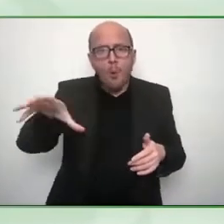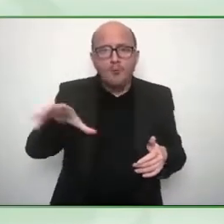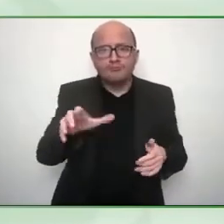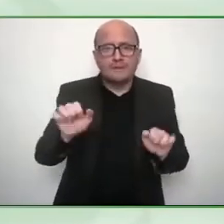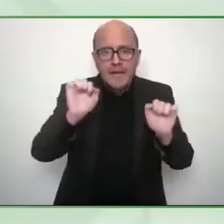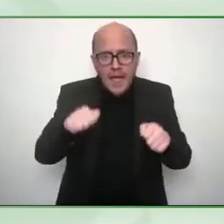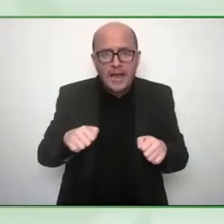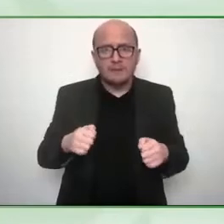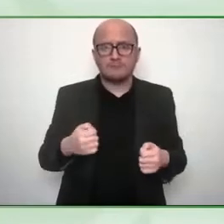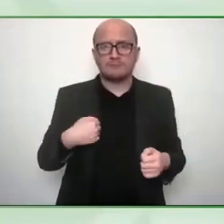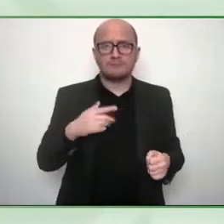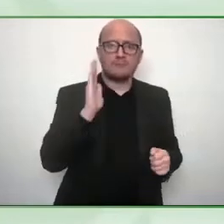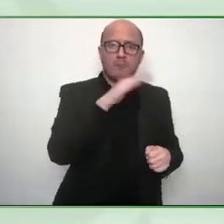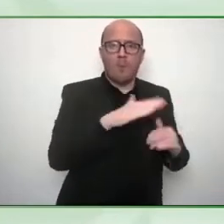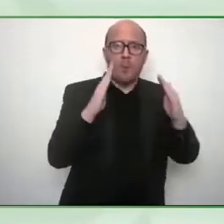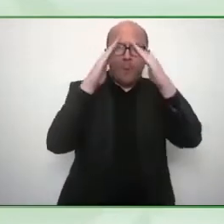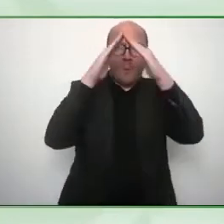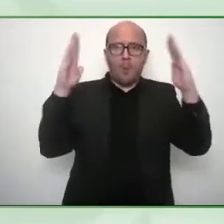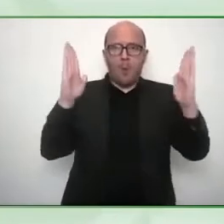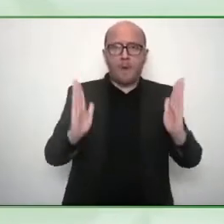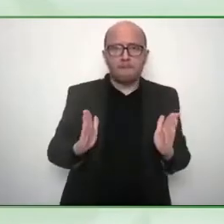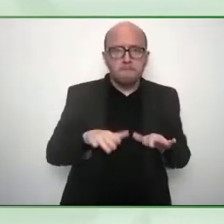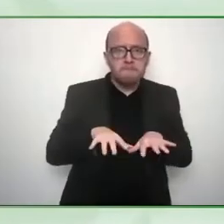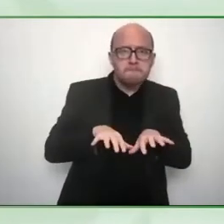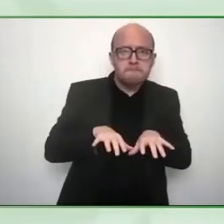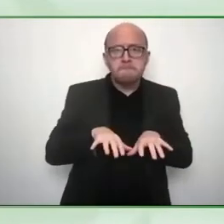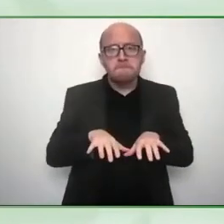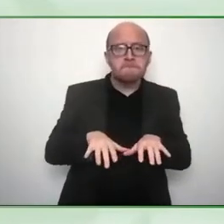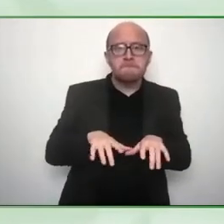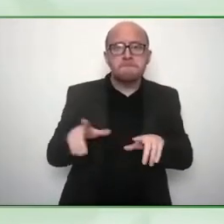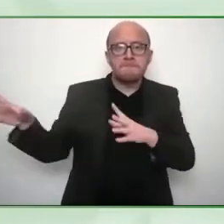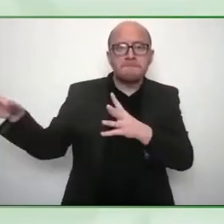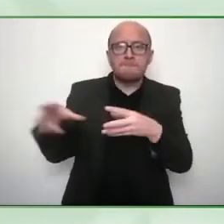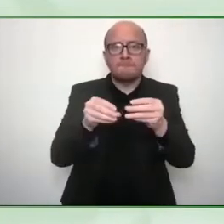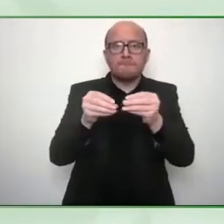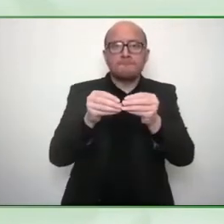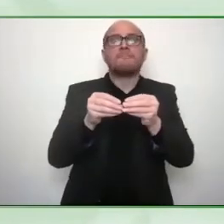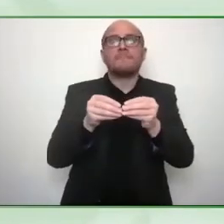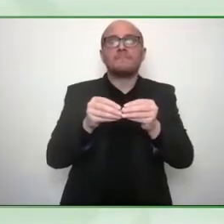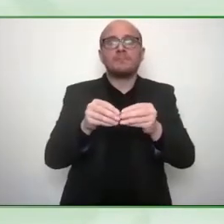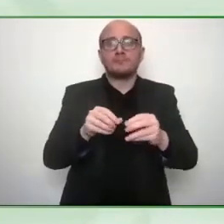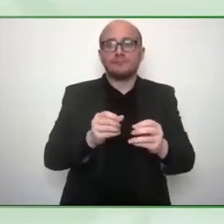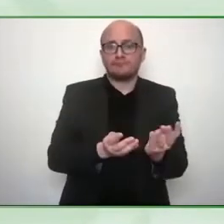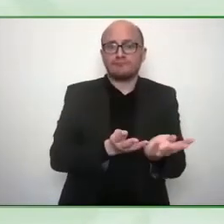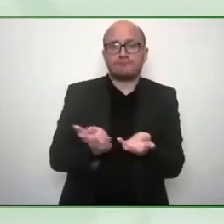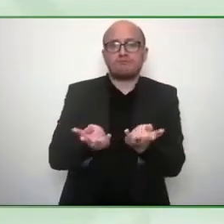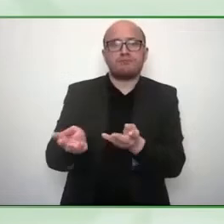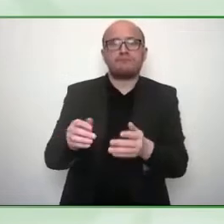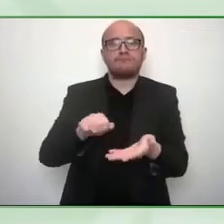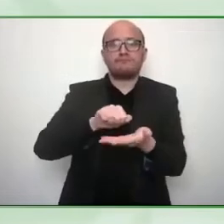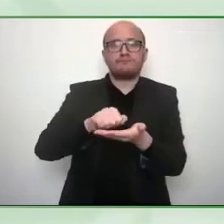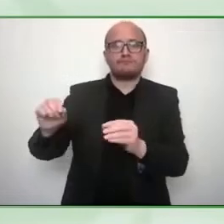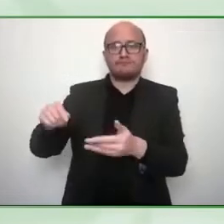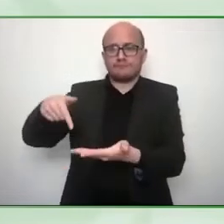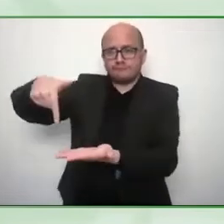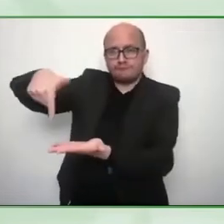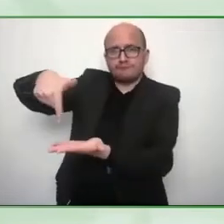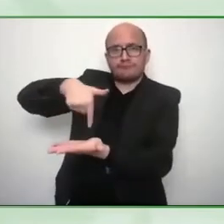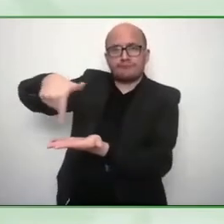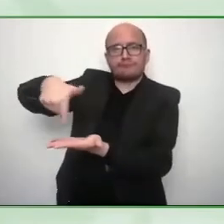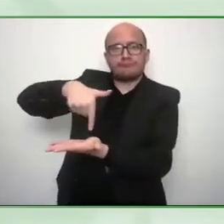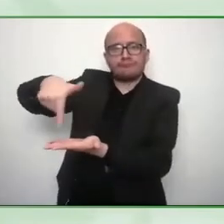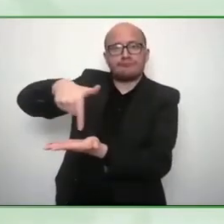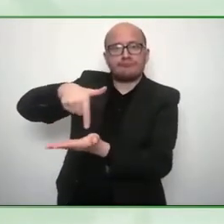or work in wherever they may be and then produce this piece then have on-site manufacturing at